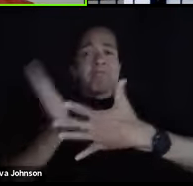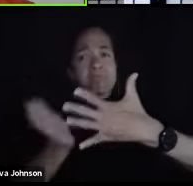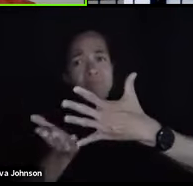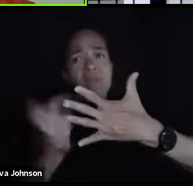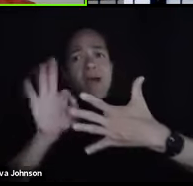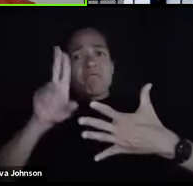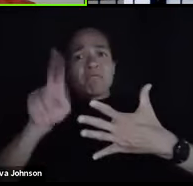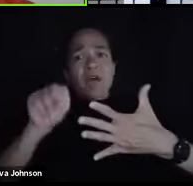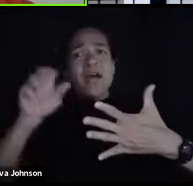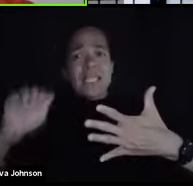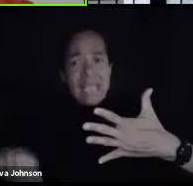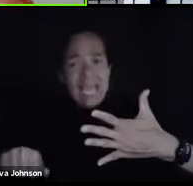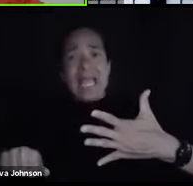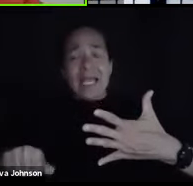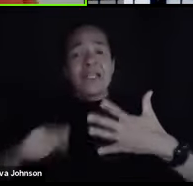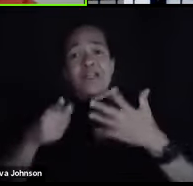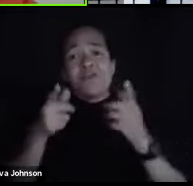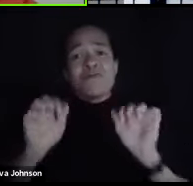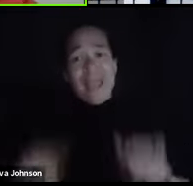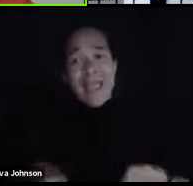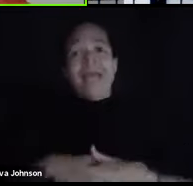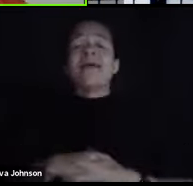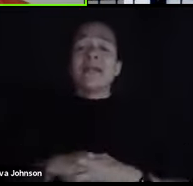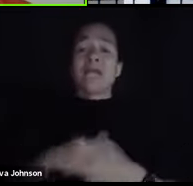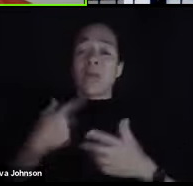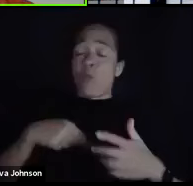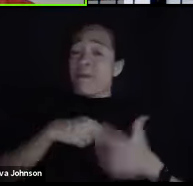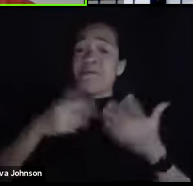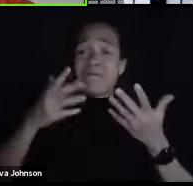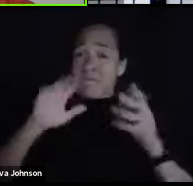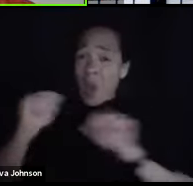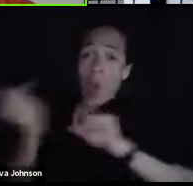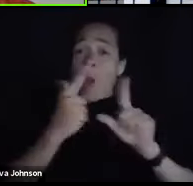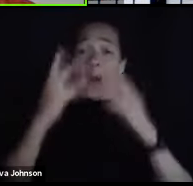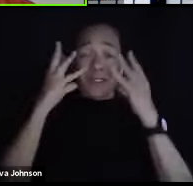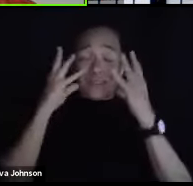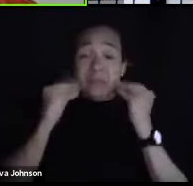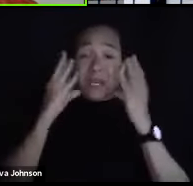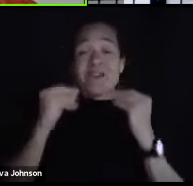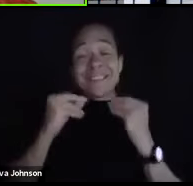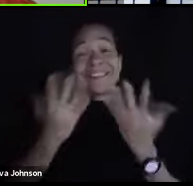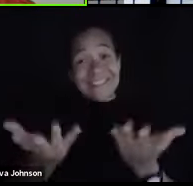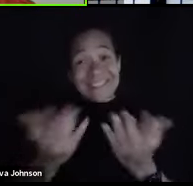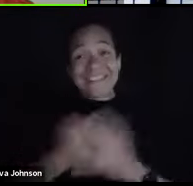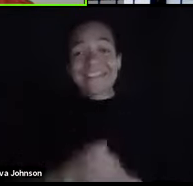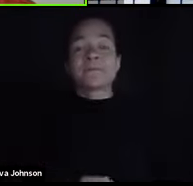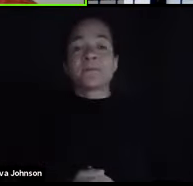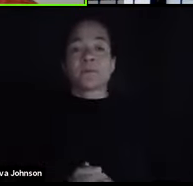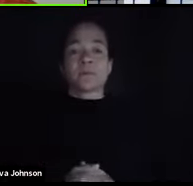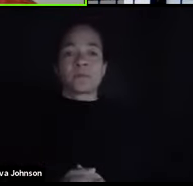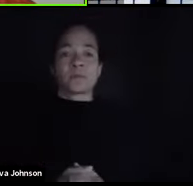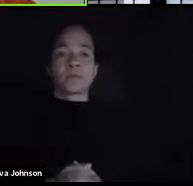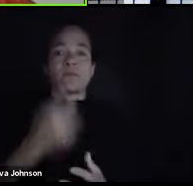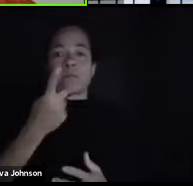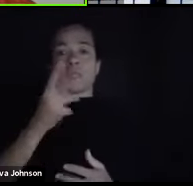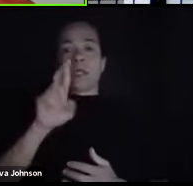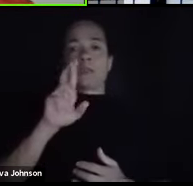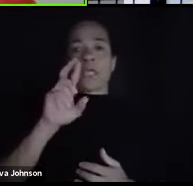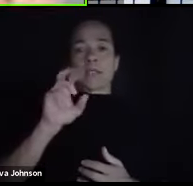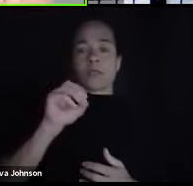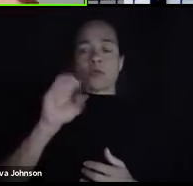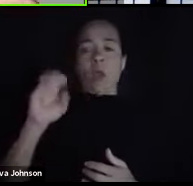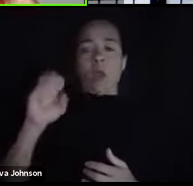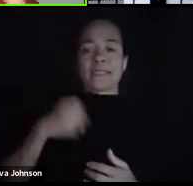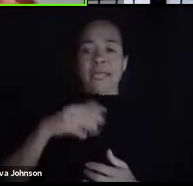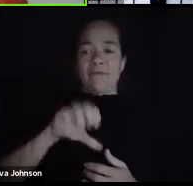education at the same time. And all of us have done it, and so that's one of the best things. So, Dr. Ross, we have another question, and this is one I